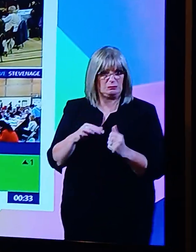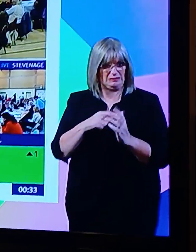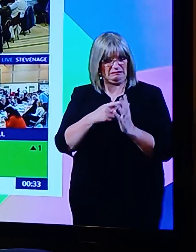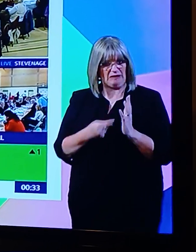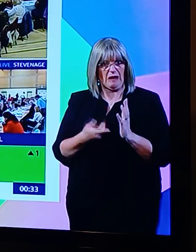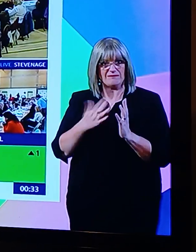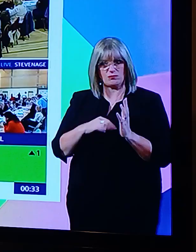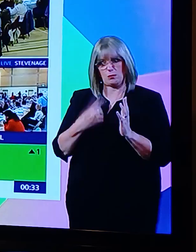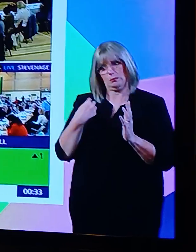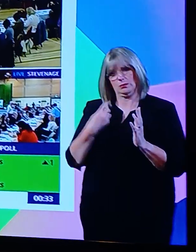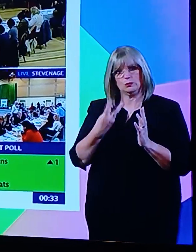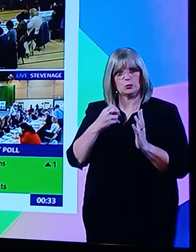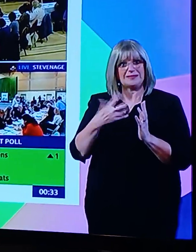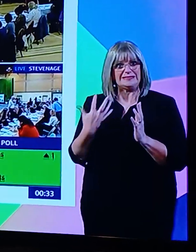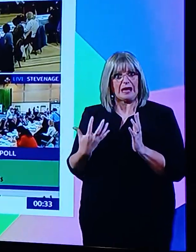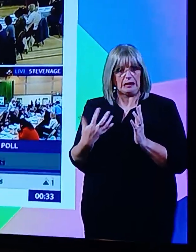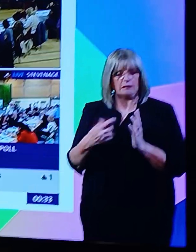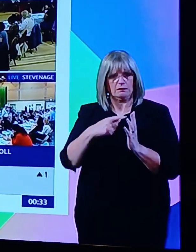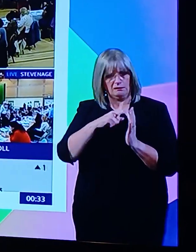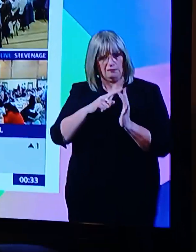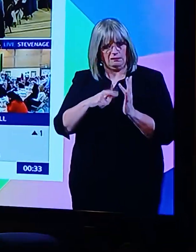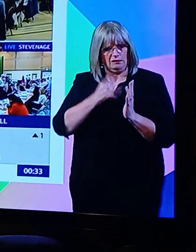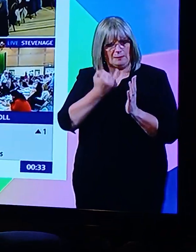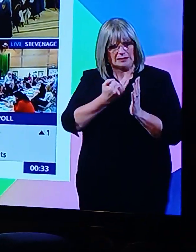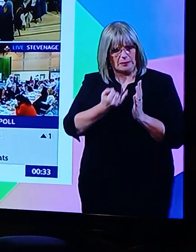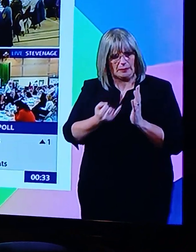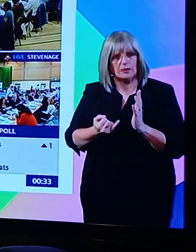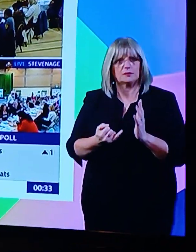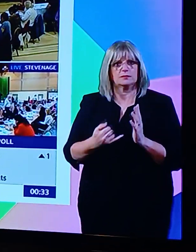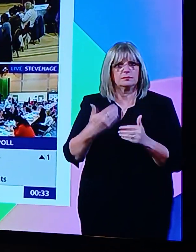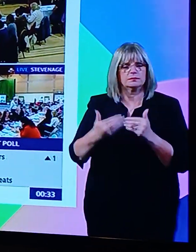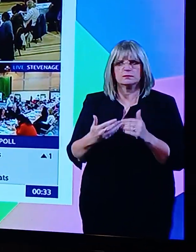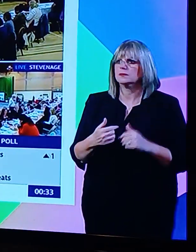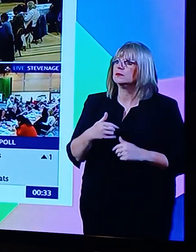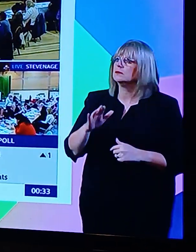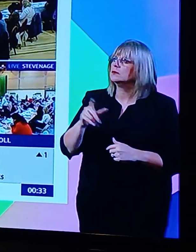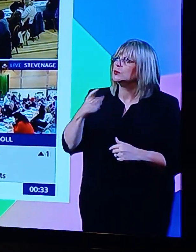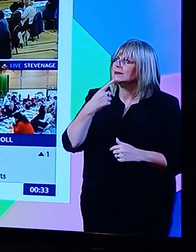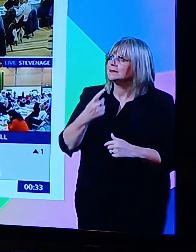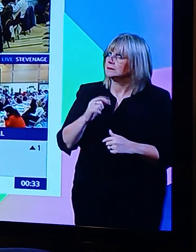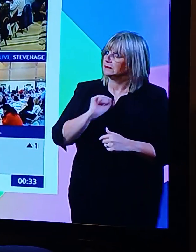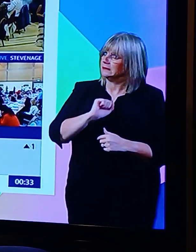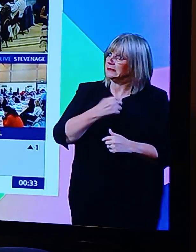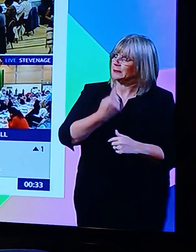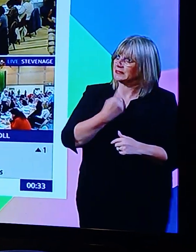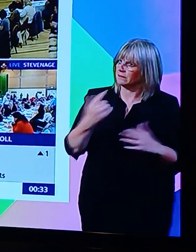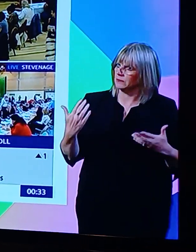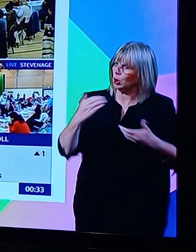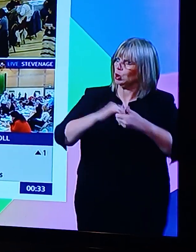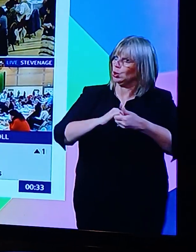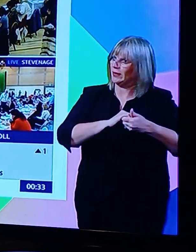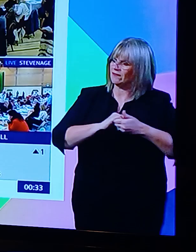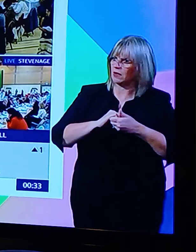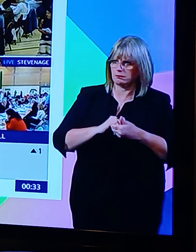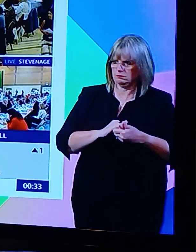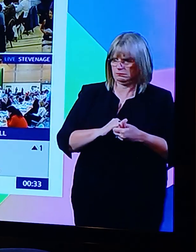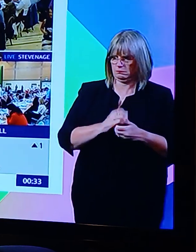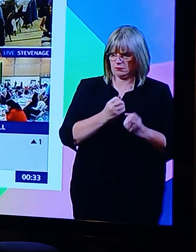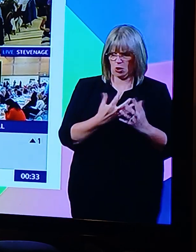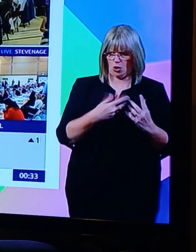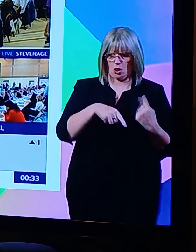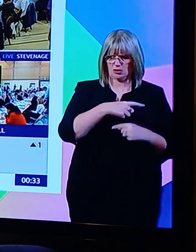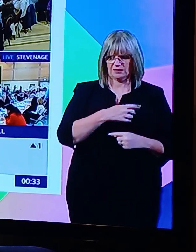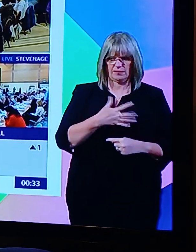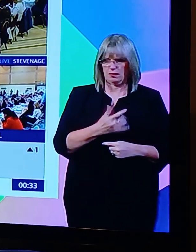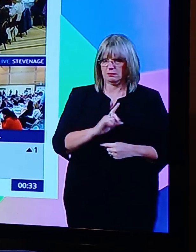very different. It's interesting, though. You say he's a unifier. Actually, not everybody in your party feels that way. Quite a lot of people feel in your party that actually he's